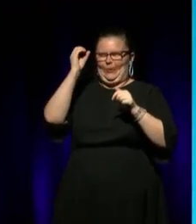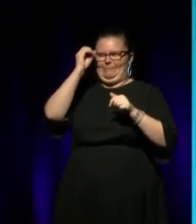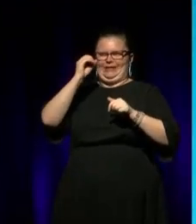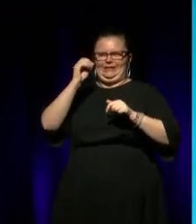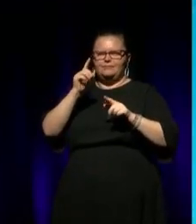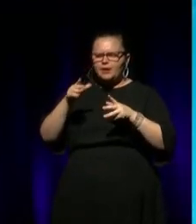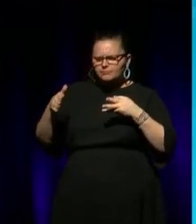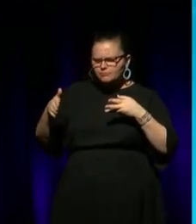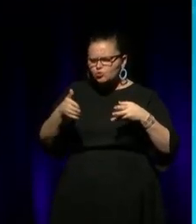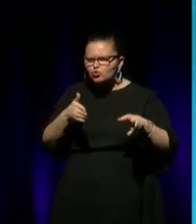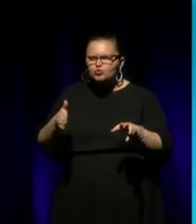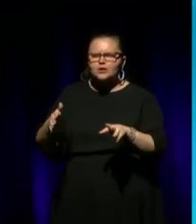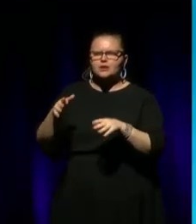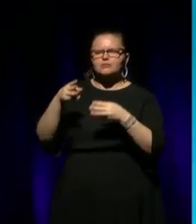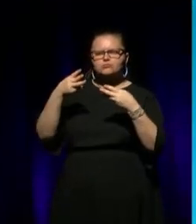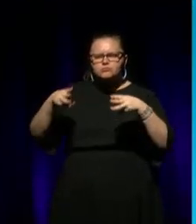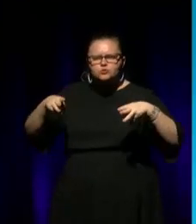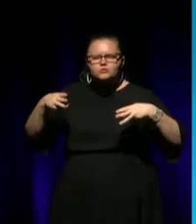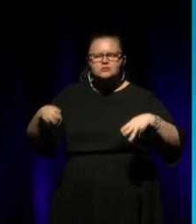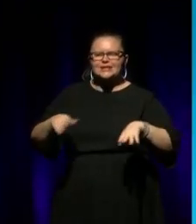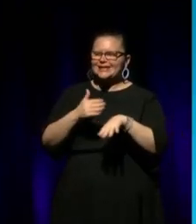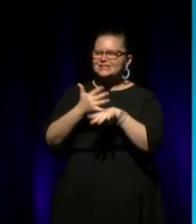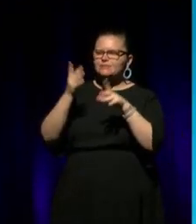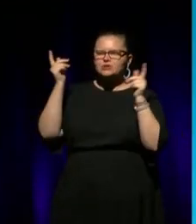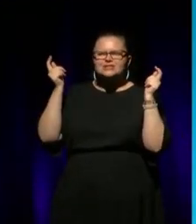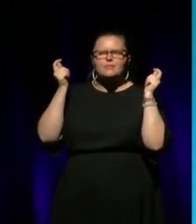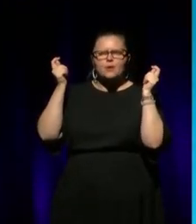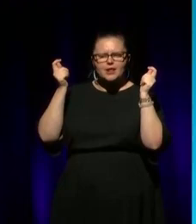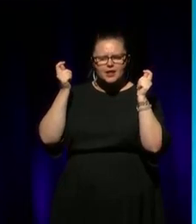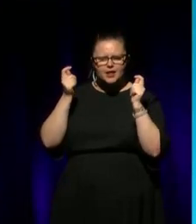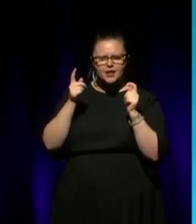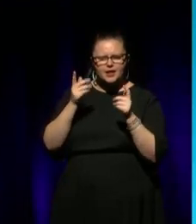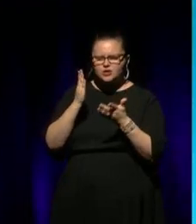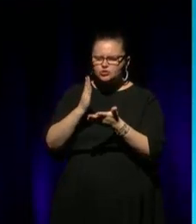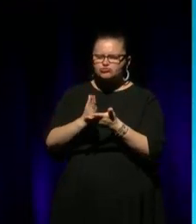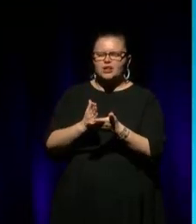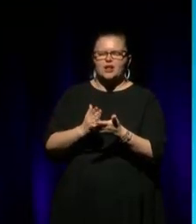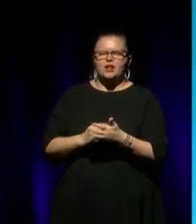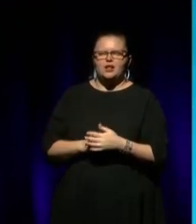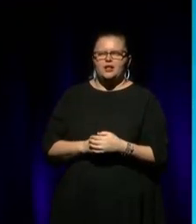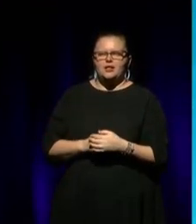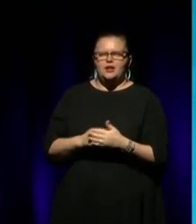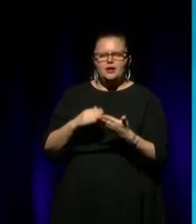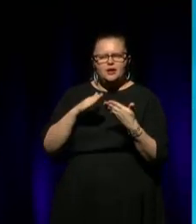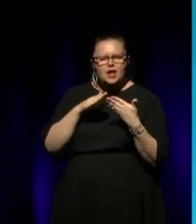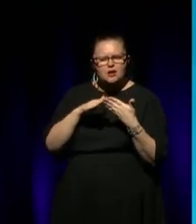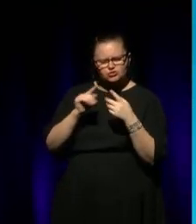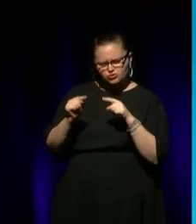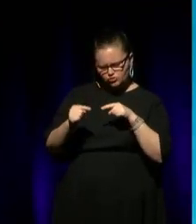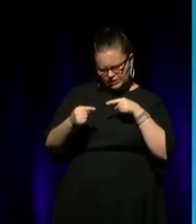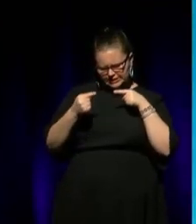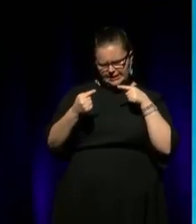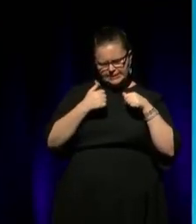and contemporary ceremony, all of that is just a medicine to challenge the perception of your